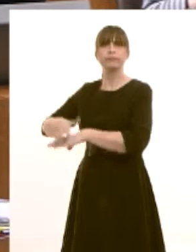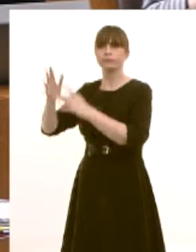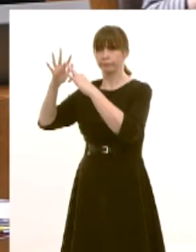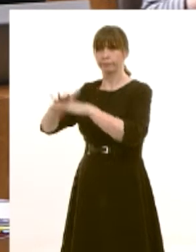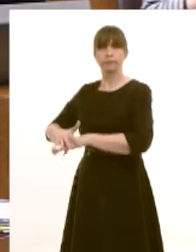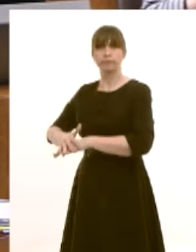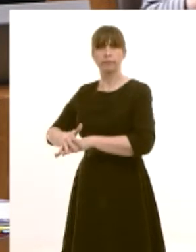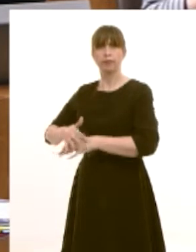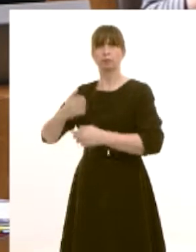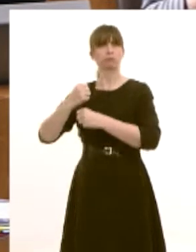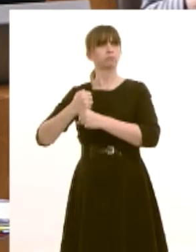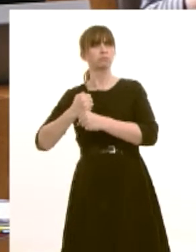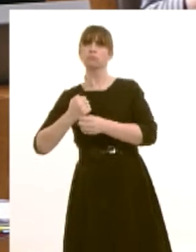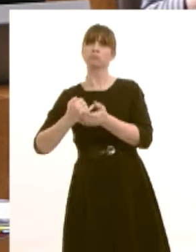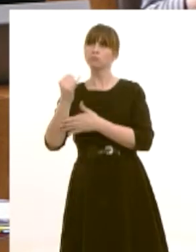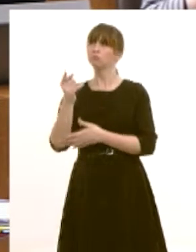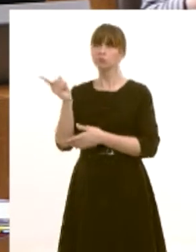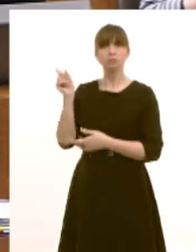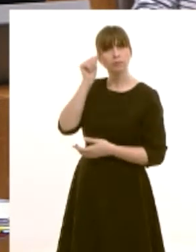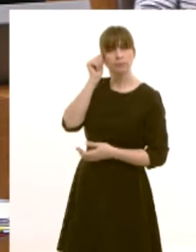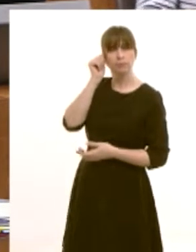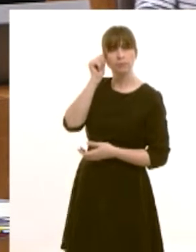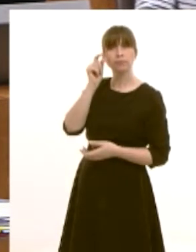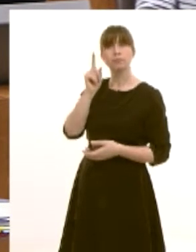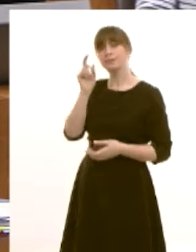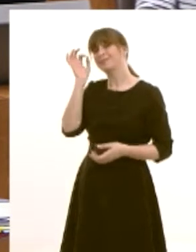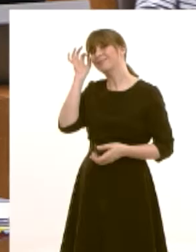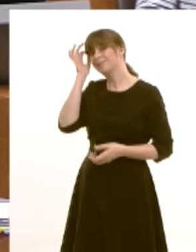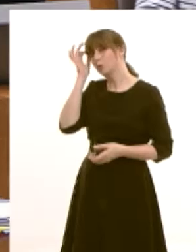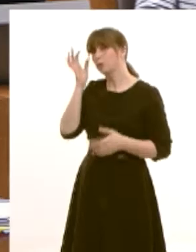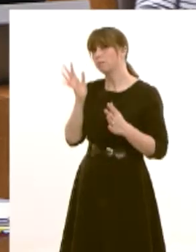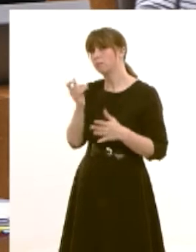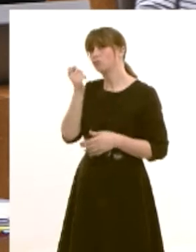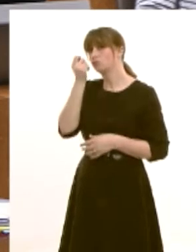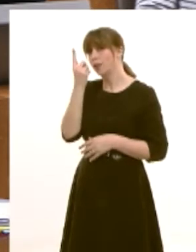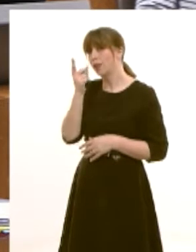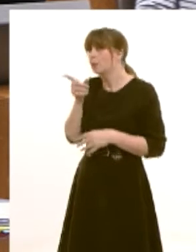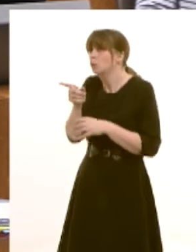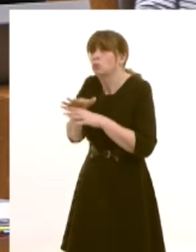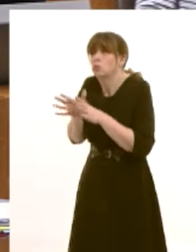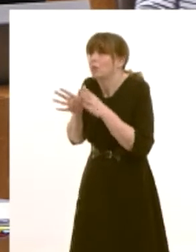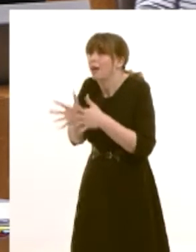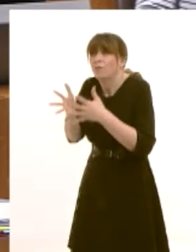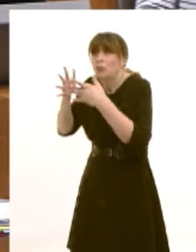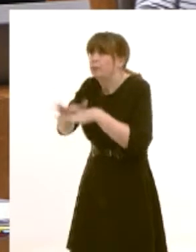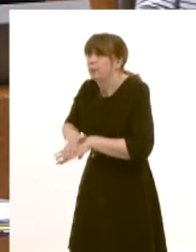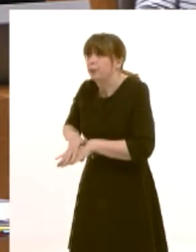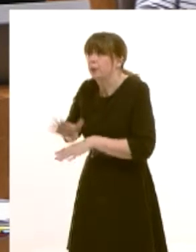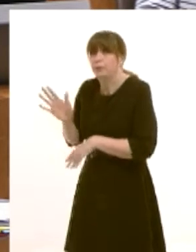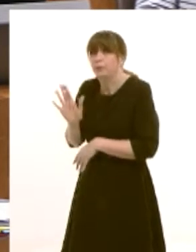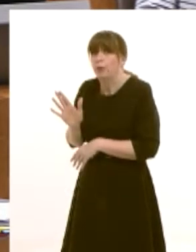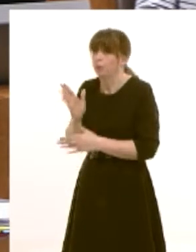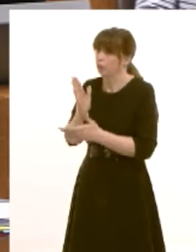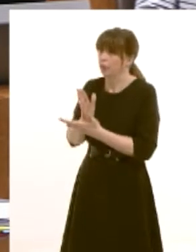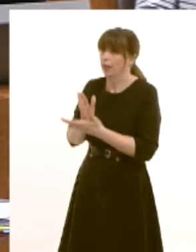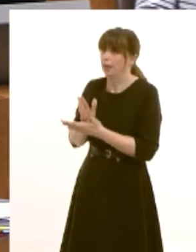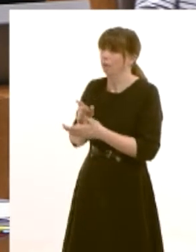but the important point is that the council realizes that they don't have to do this it's a matter for them